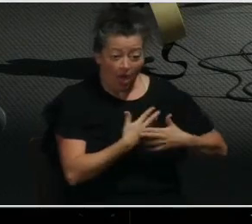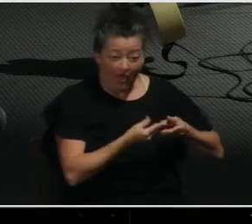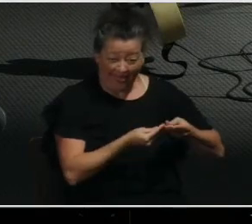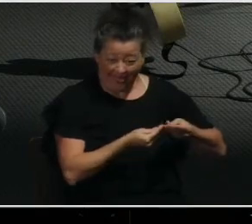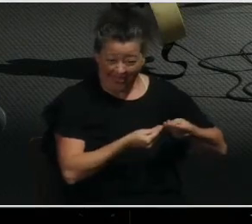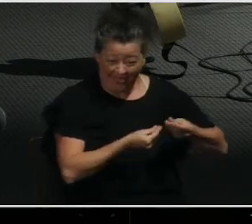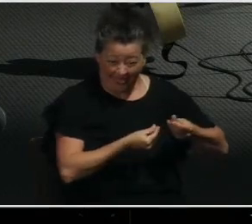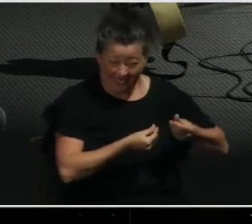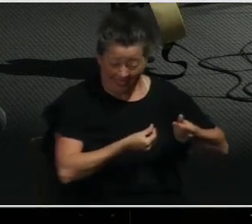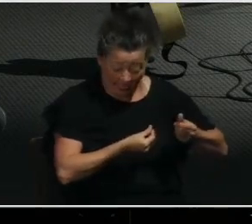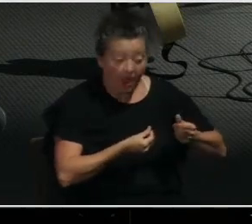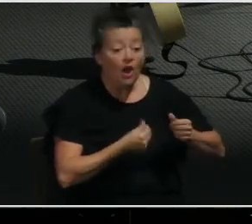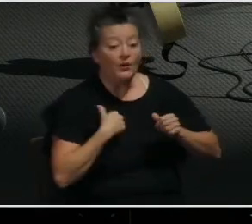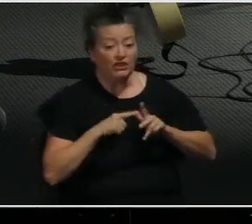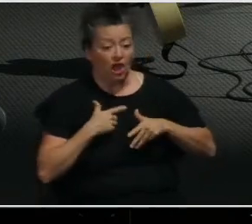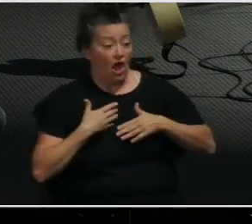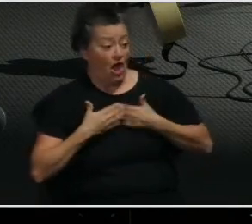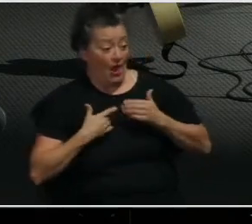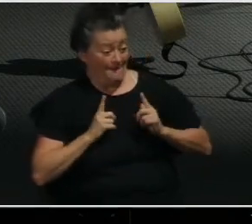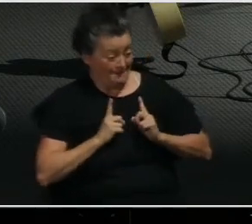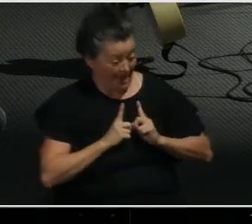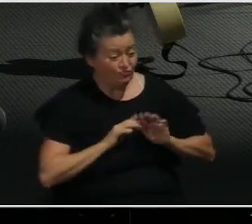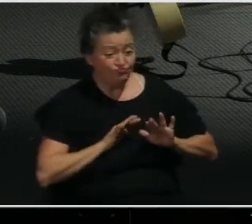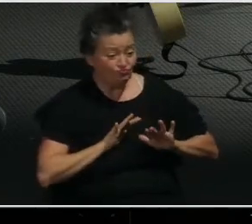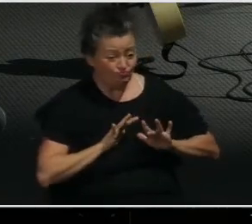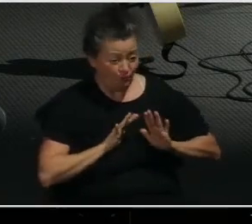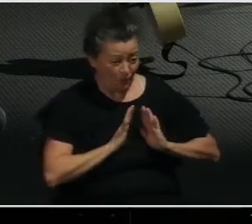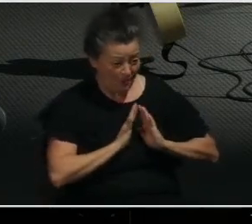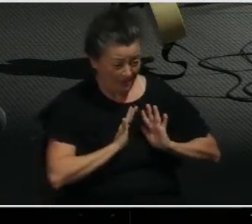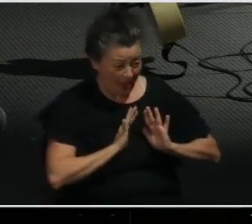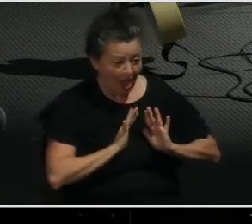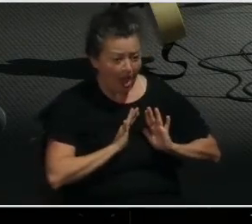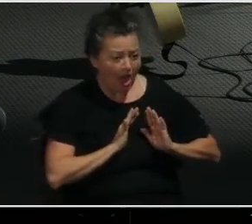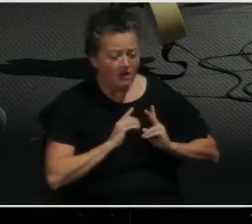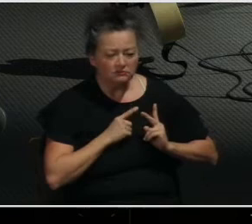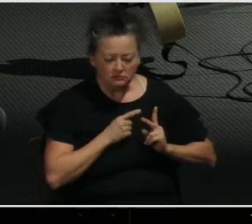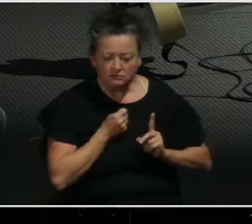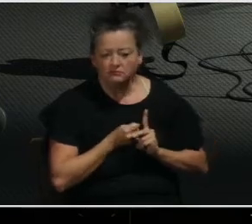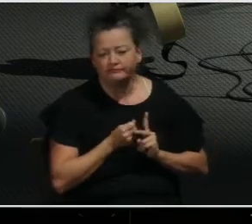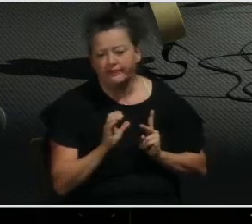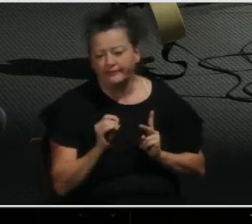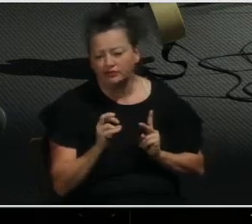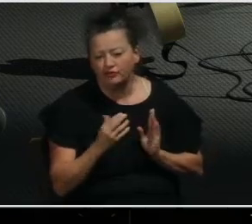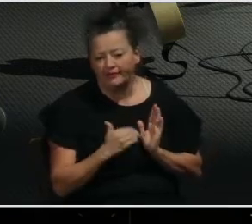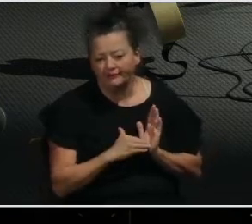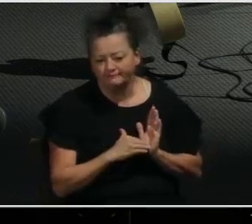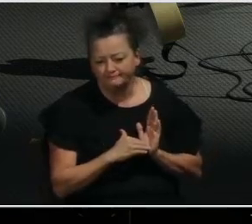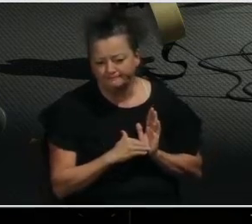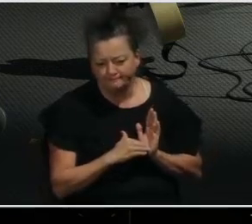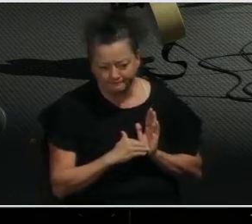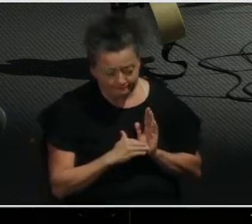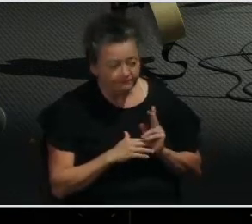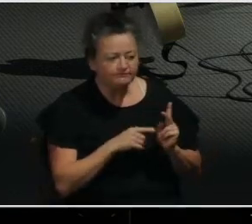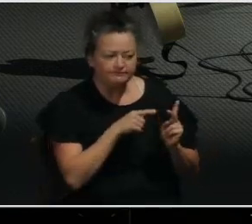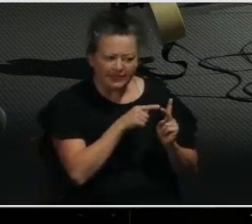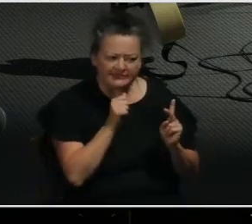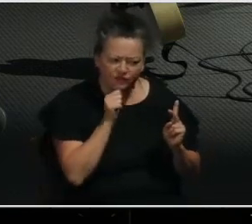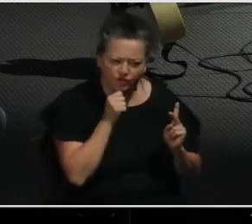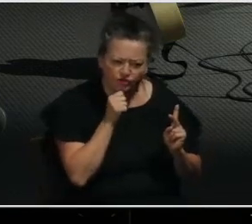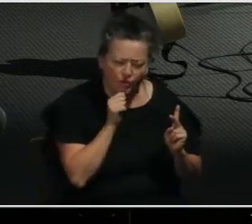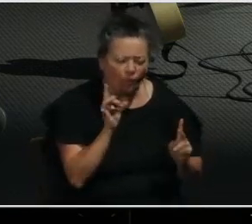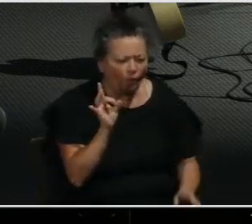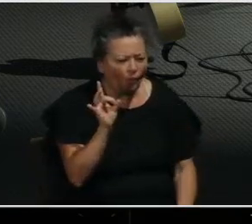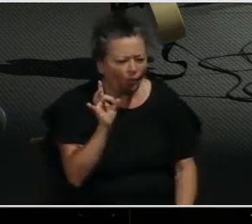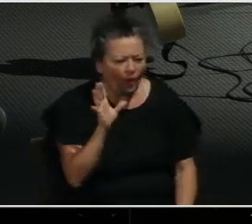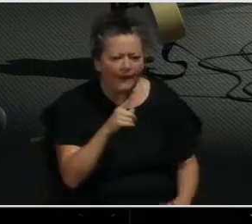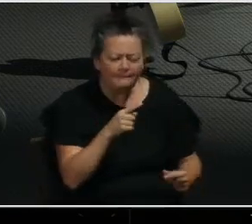And then her cancer returned. And yet whenever we visited, even though she was suffering, and even